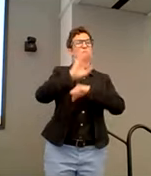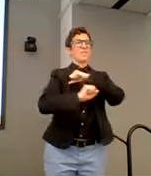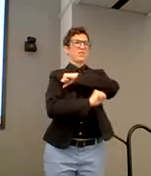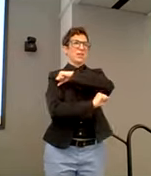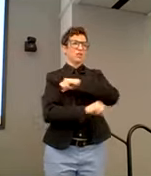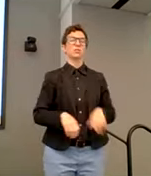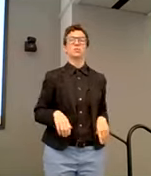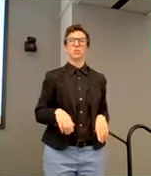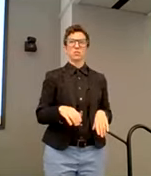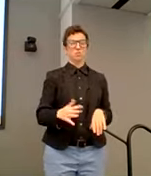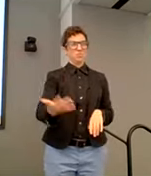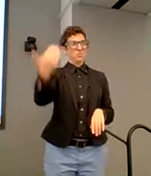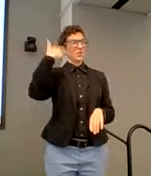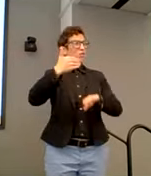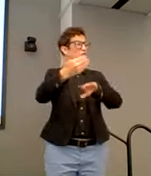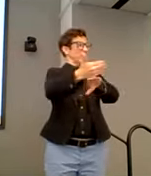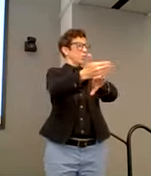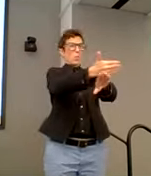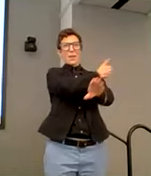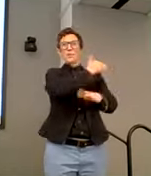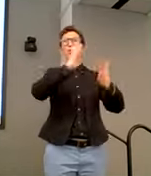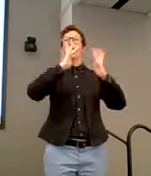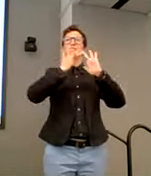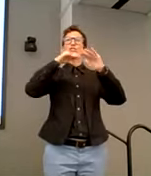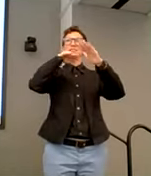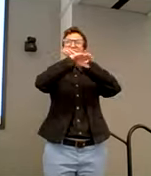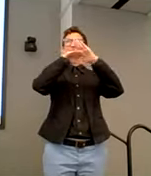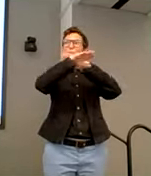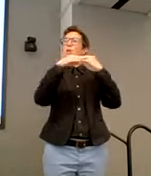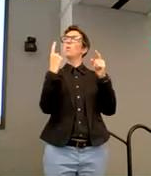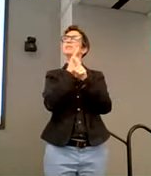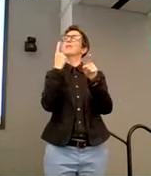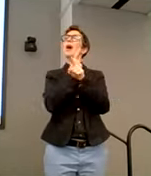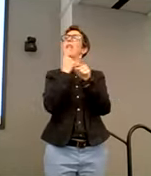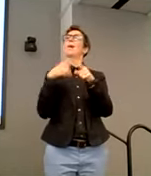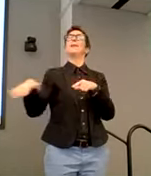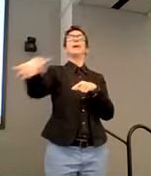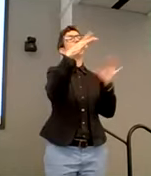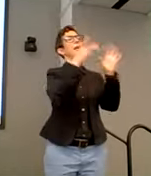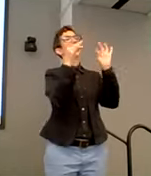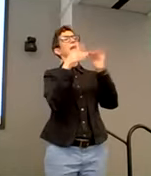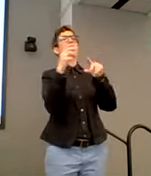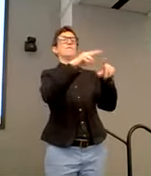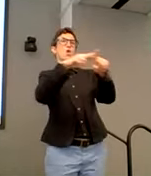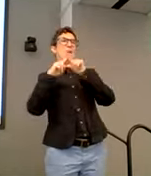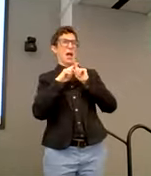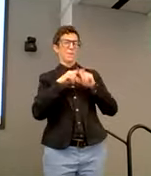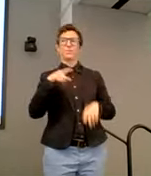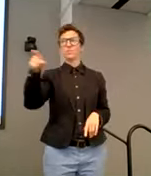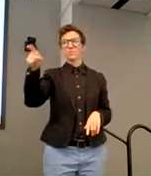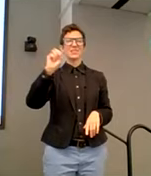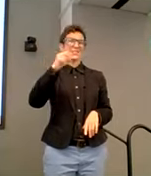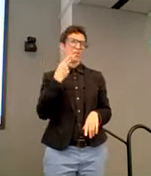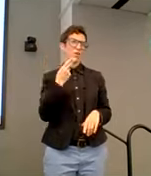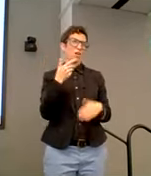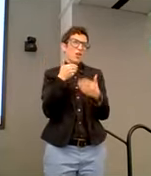Decades before digital accessibility was in many people's vocabulary. Sarah is also a close